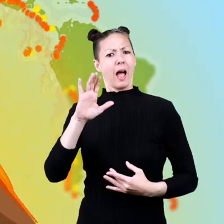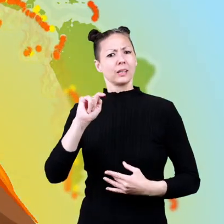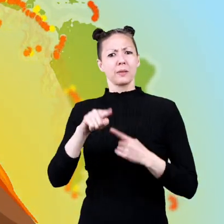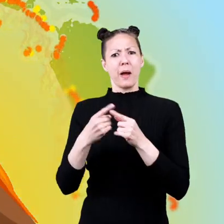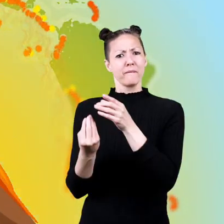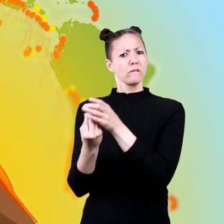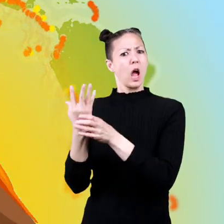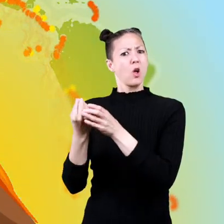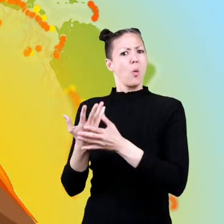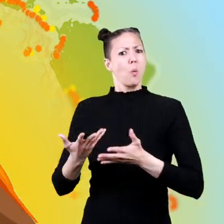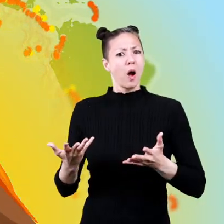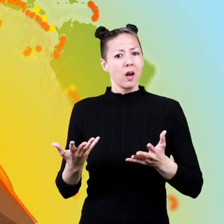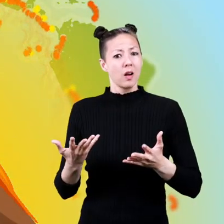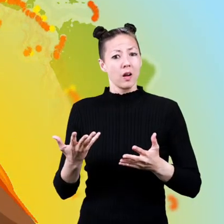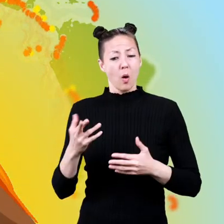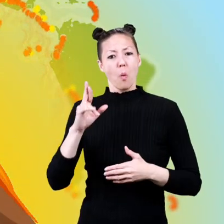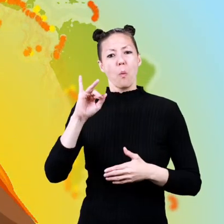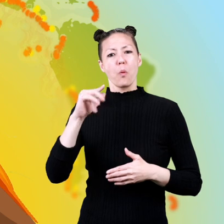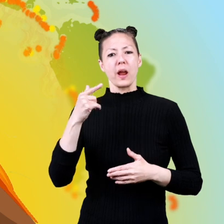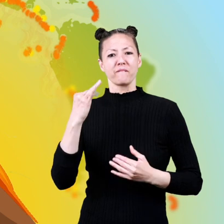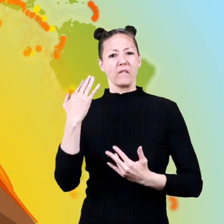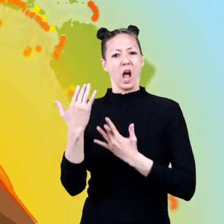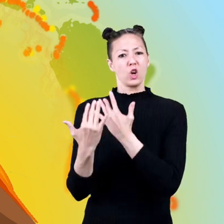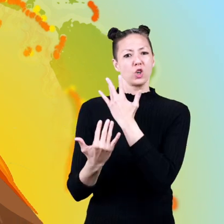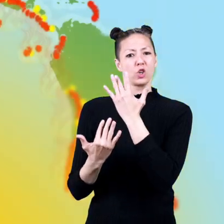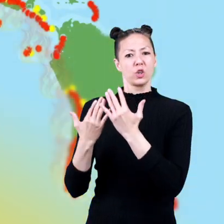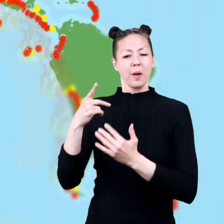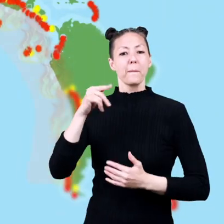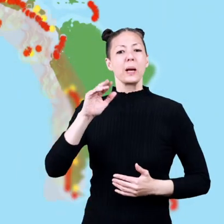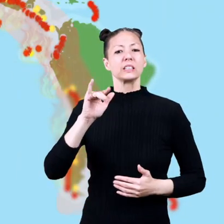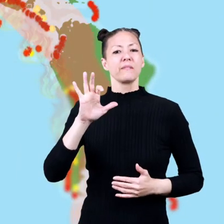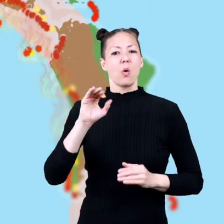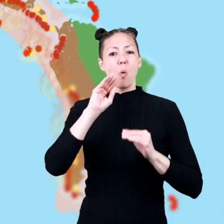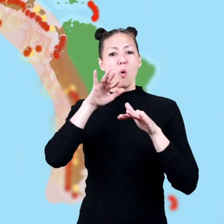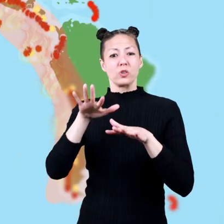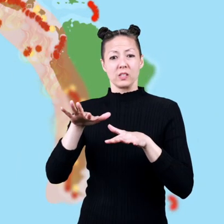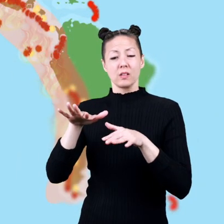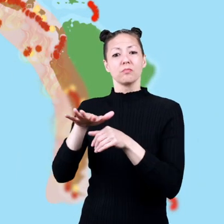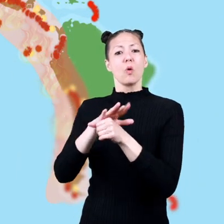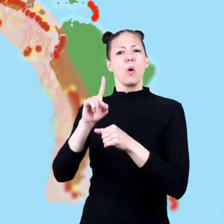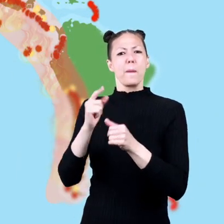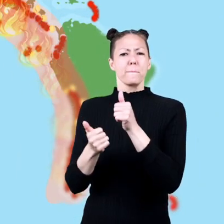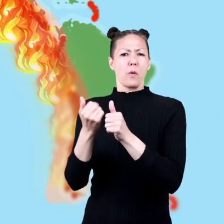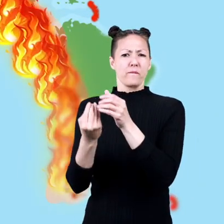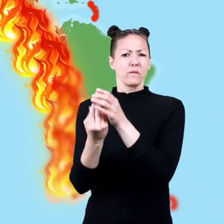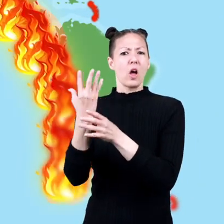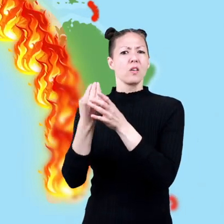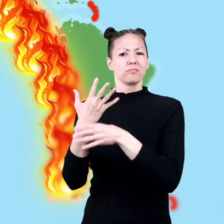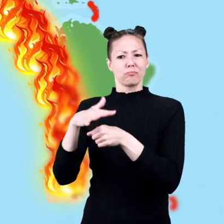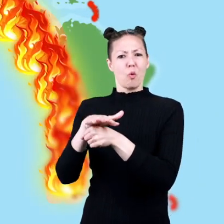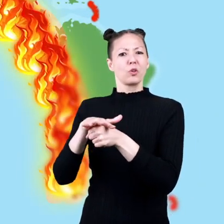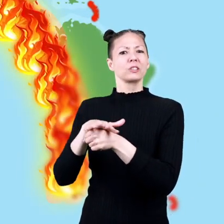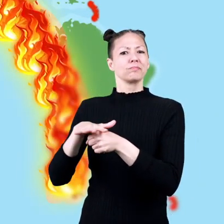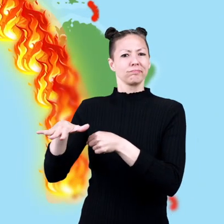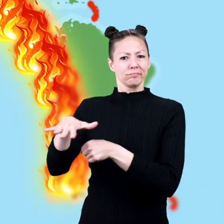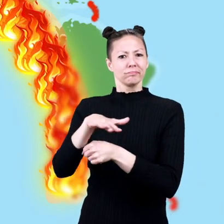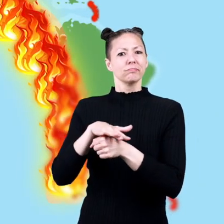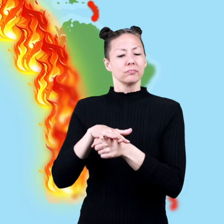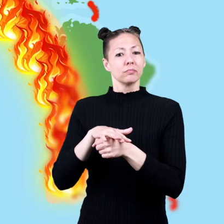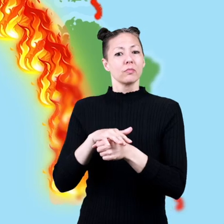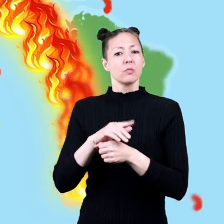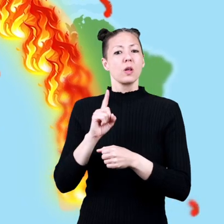fact about volcanoes the ring of fire in the pacific ocean is where most volcanoes are located